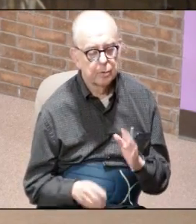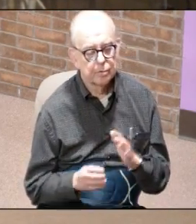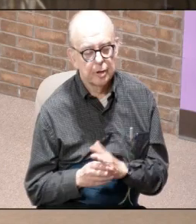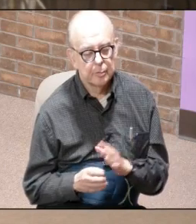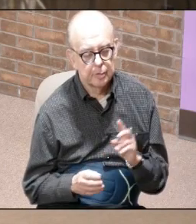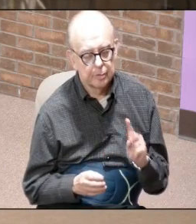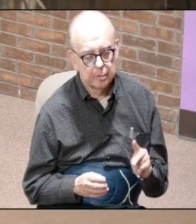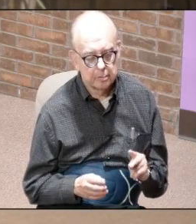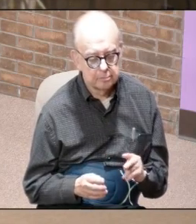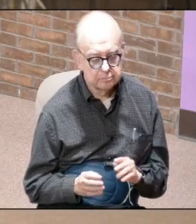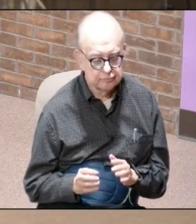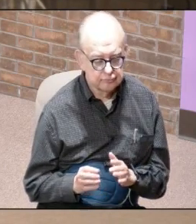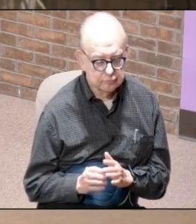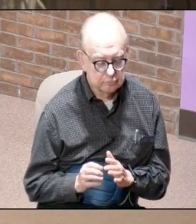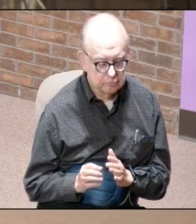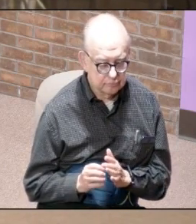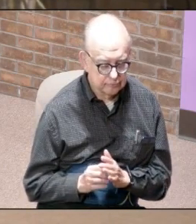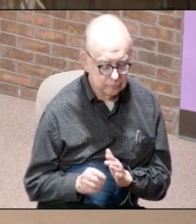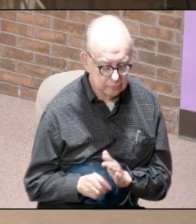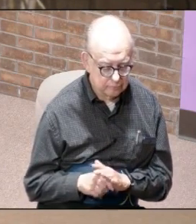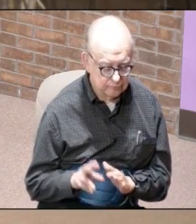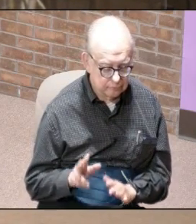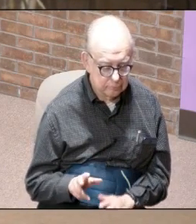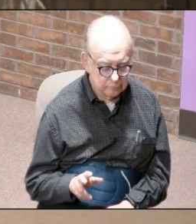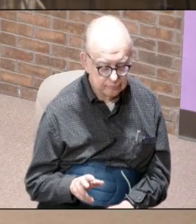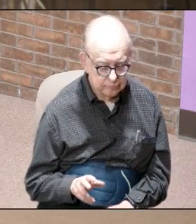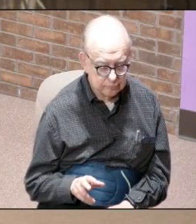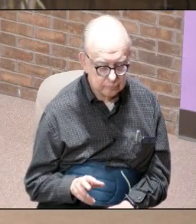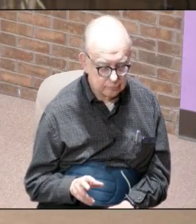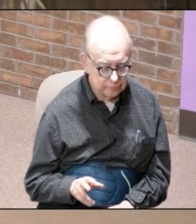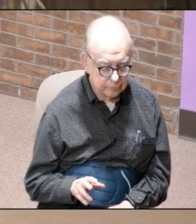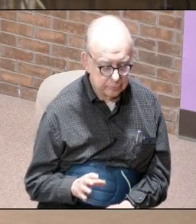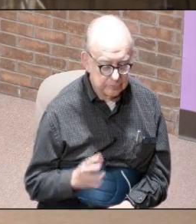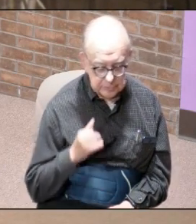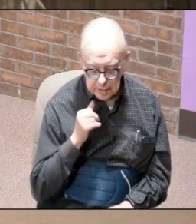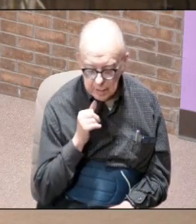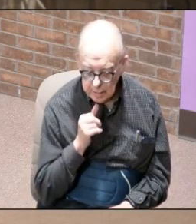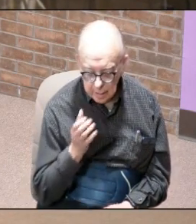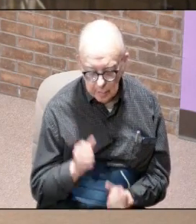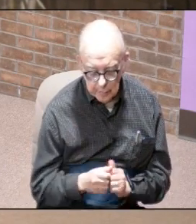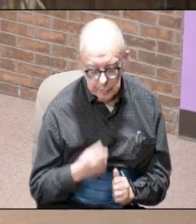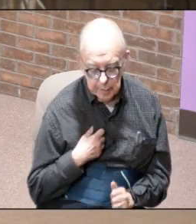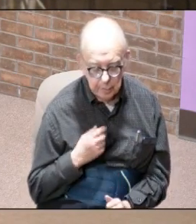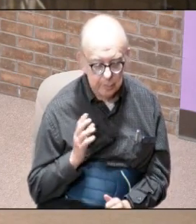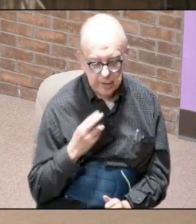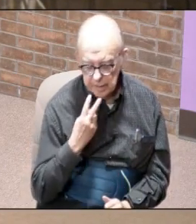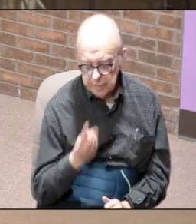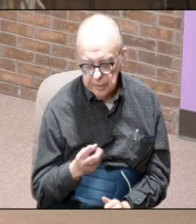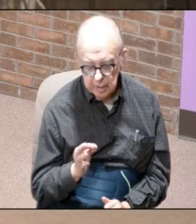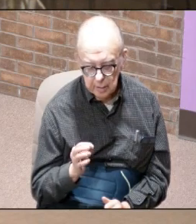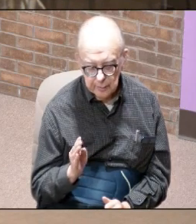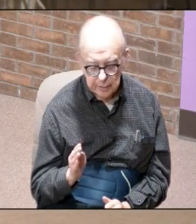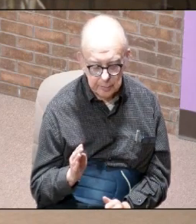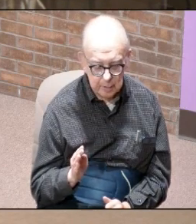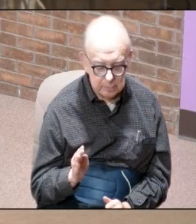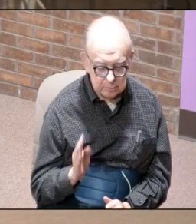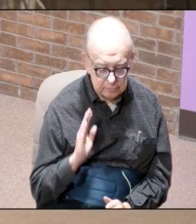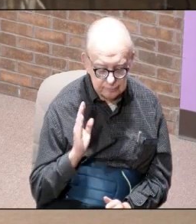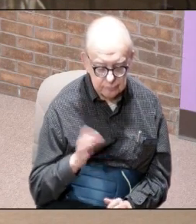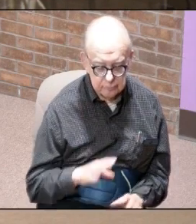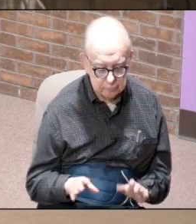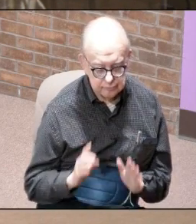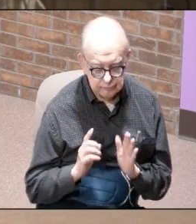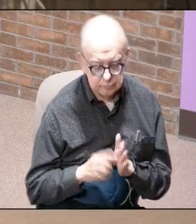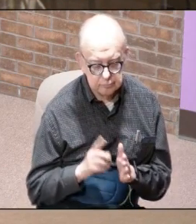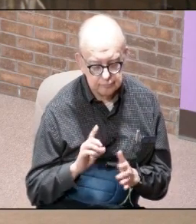and I hope you stay with me if you're not with me I hope you'll catch it on Facebook and go back and listen because what we're going to do